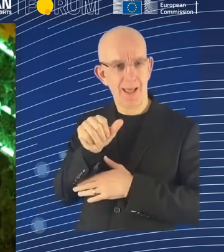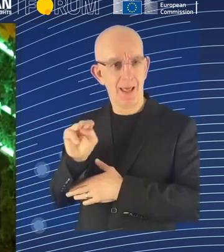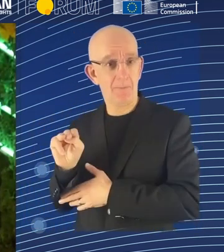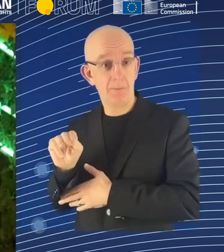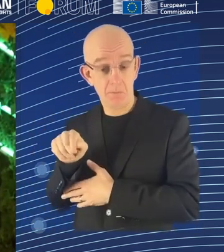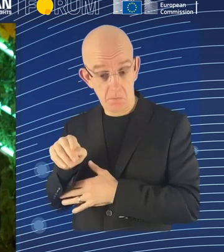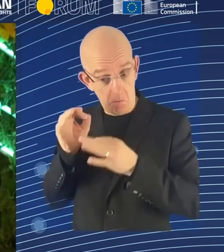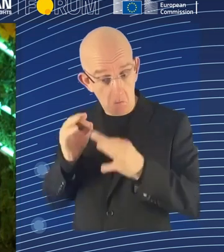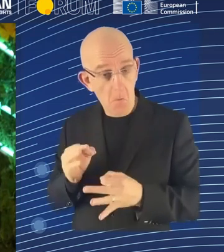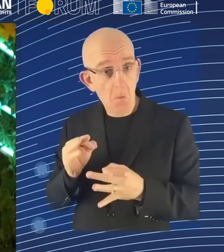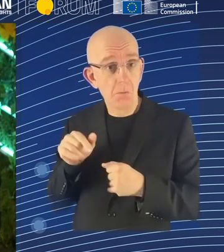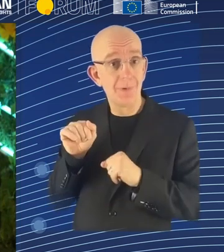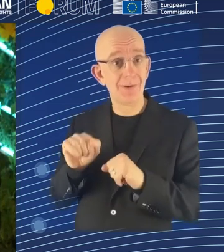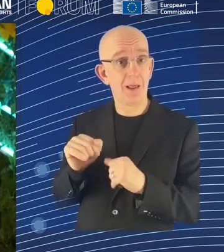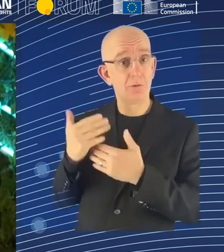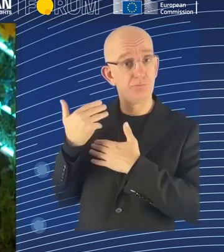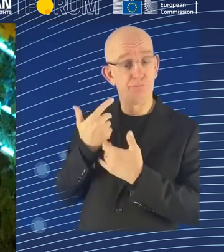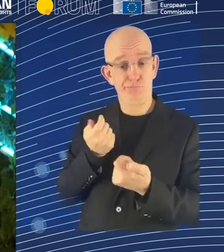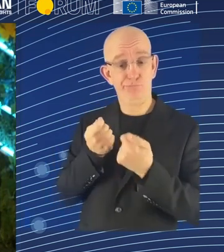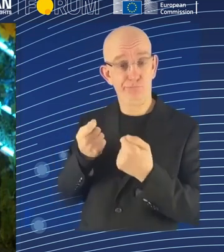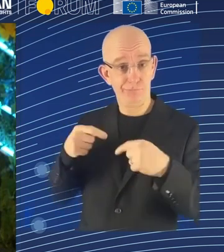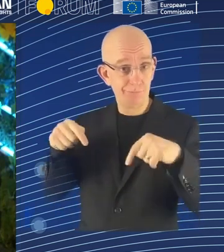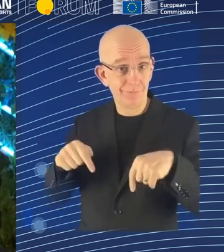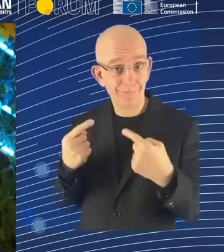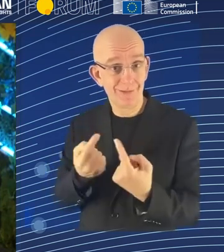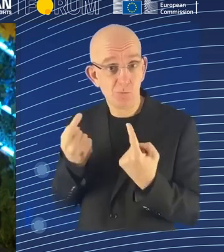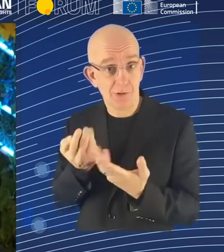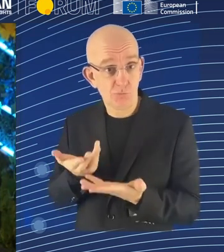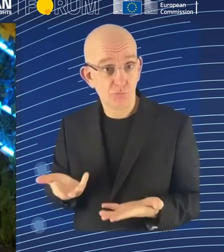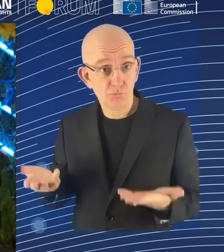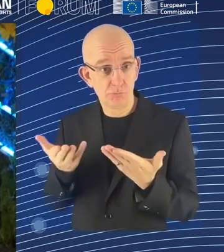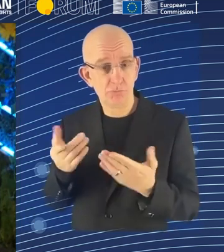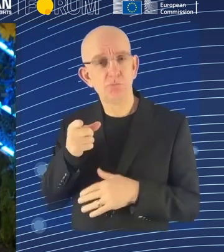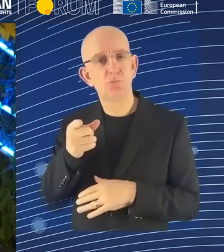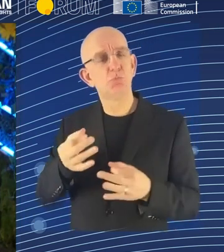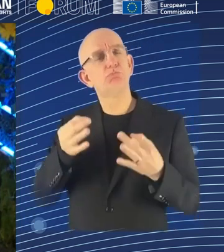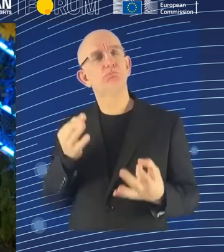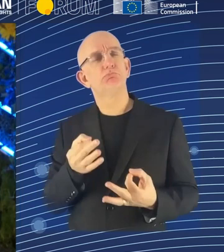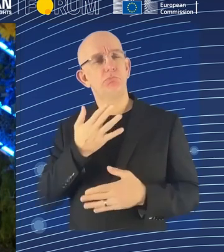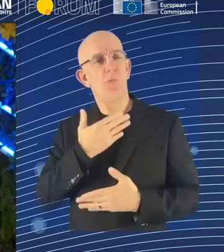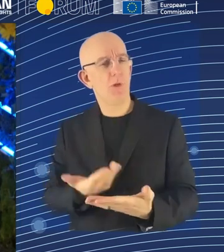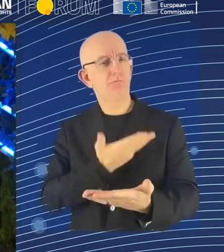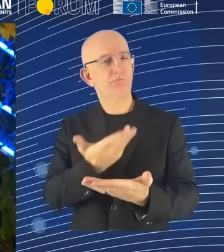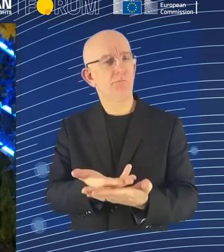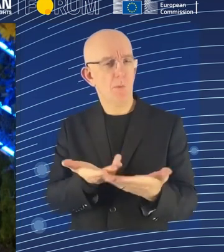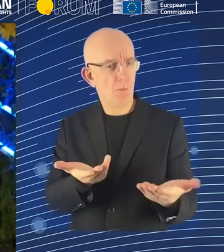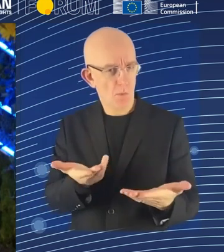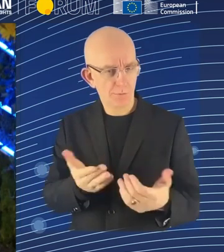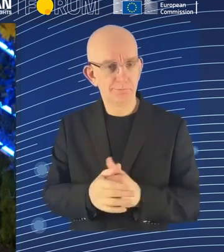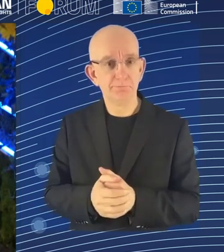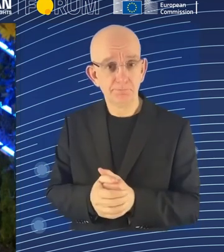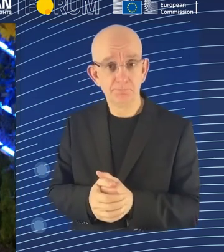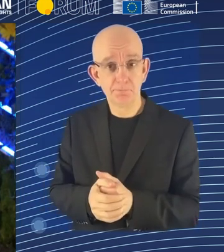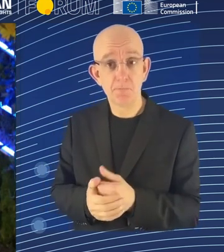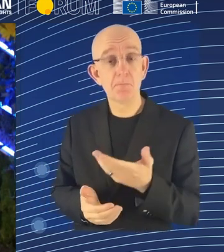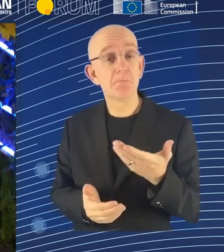I mean, I think we can, of course, you know, you can express an opinion about, like, the algorithm management in